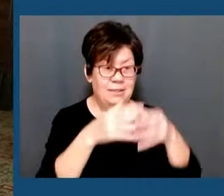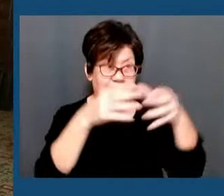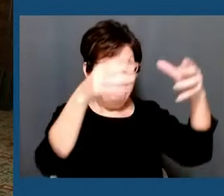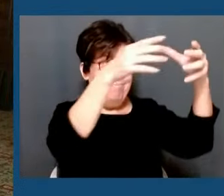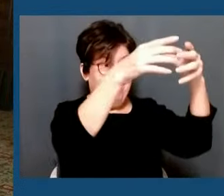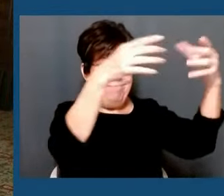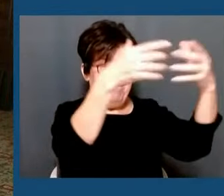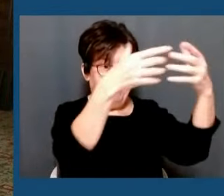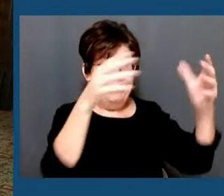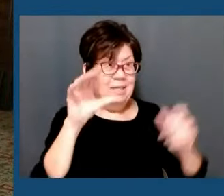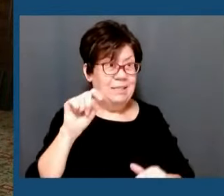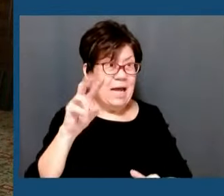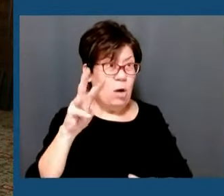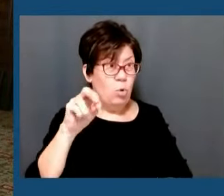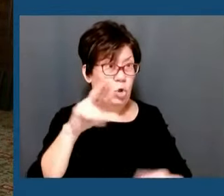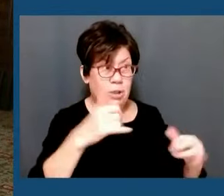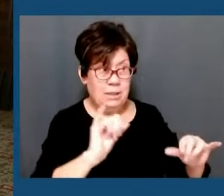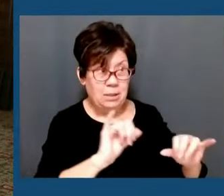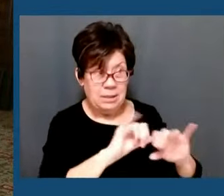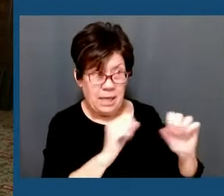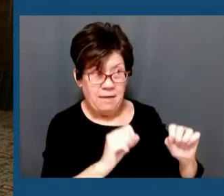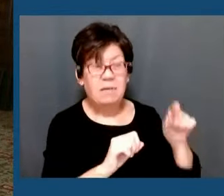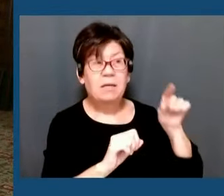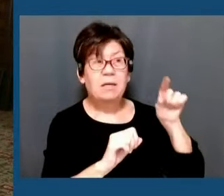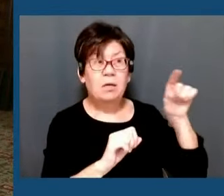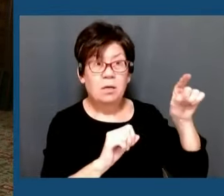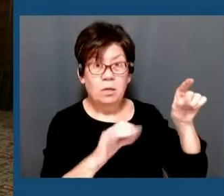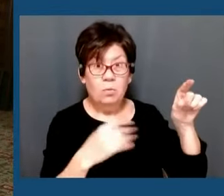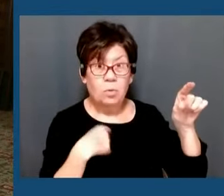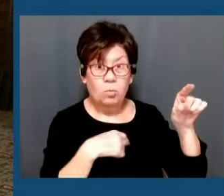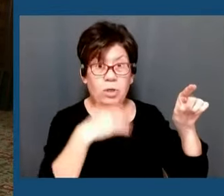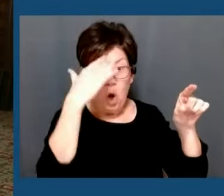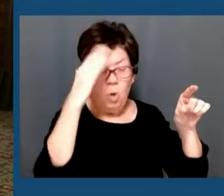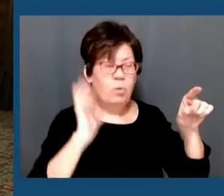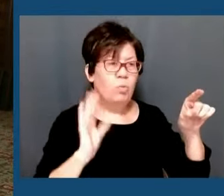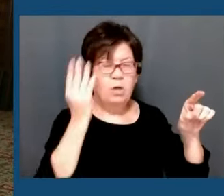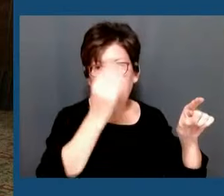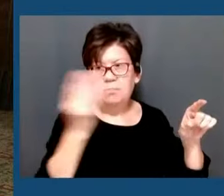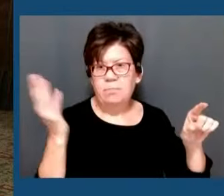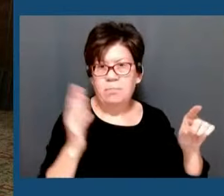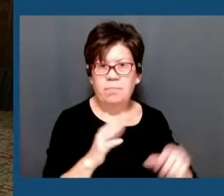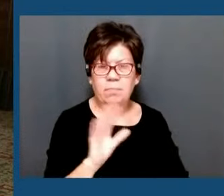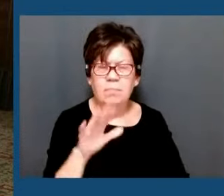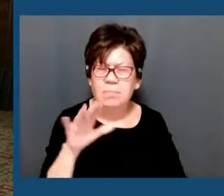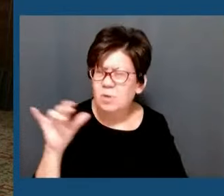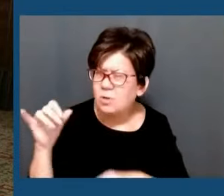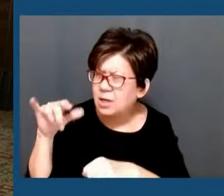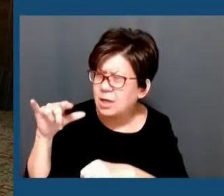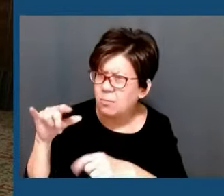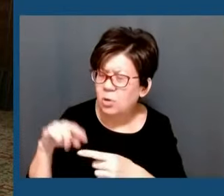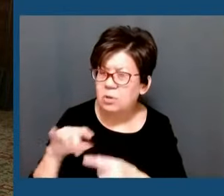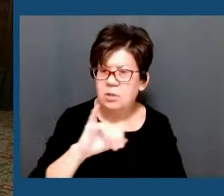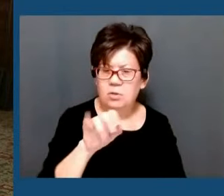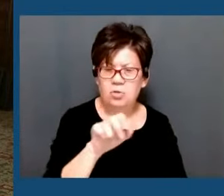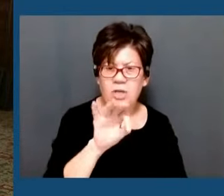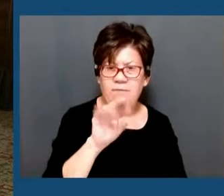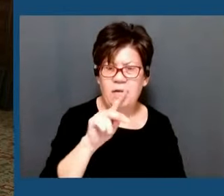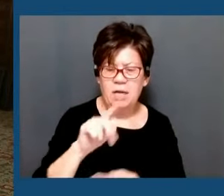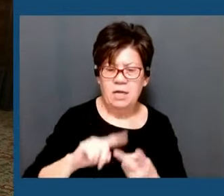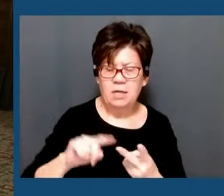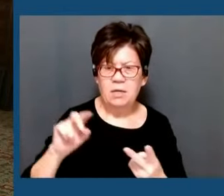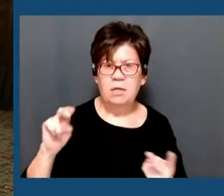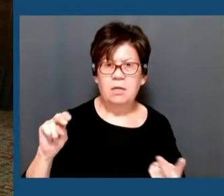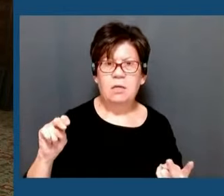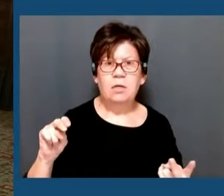in. So as soon as we know, we'll make sure that that's public information. Which airports were those again? I'm sorry. JFK and Newark. Not LaGuardia? Not